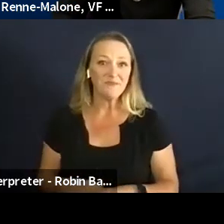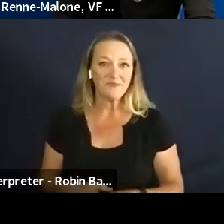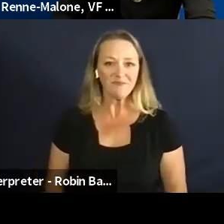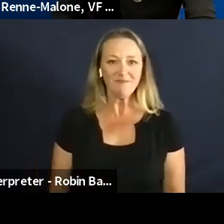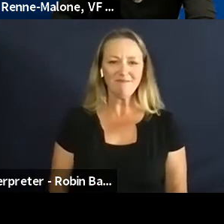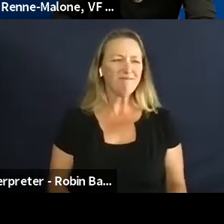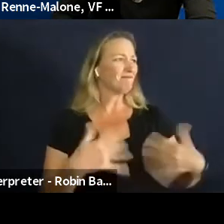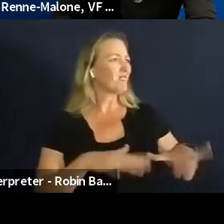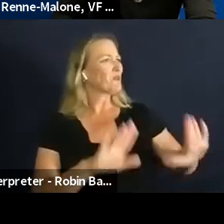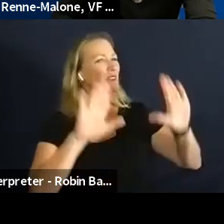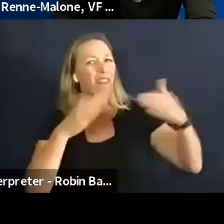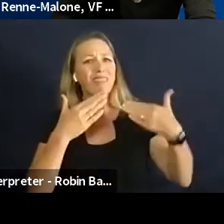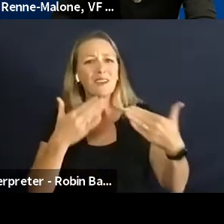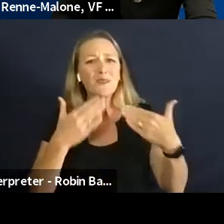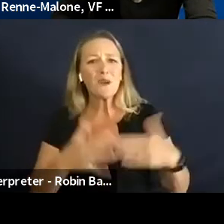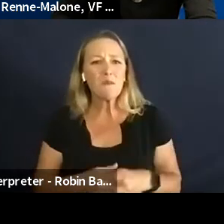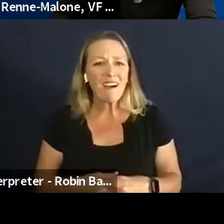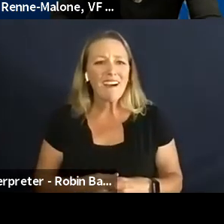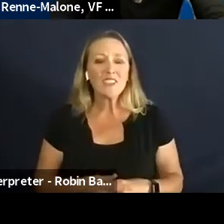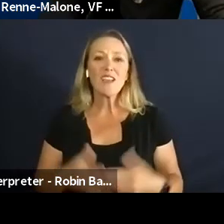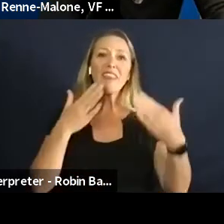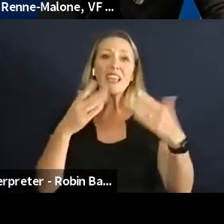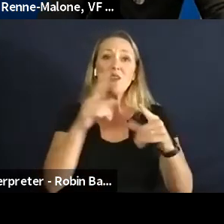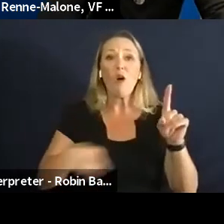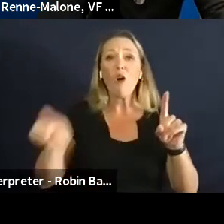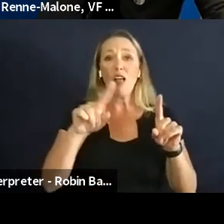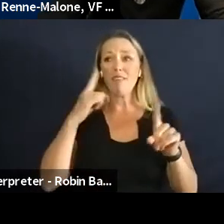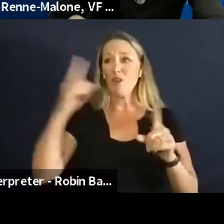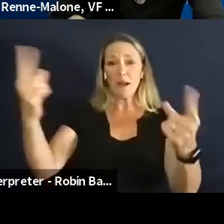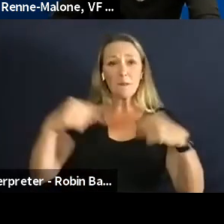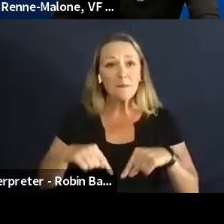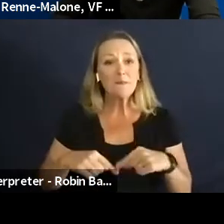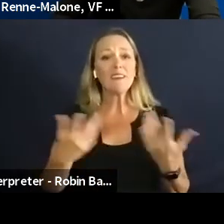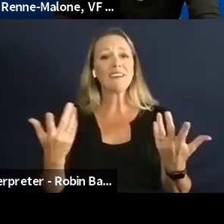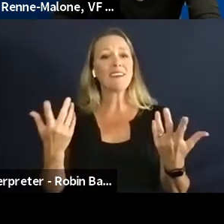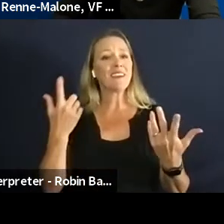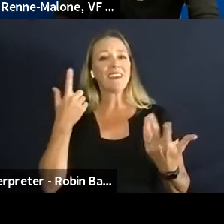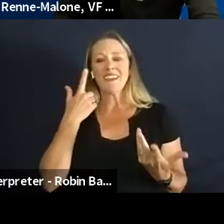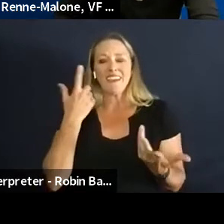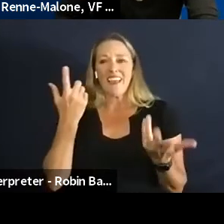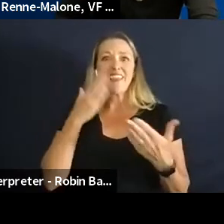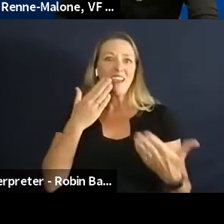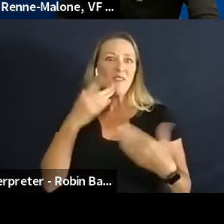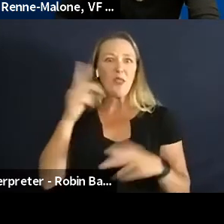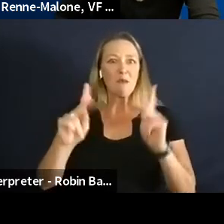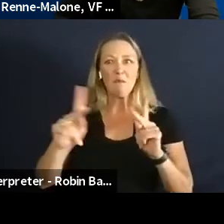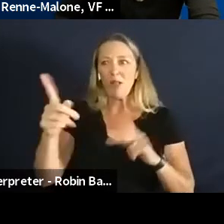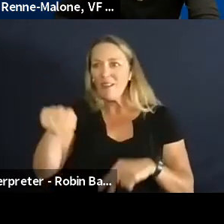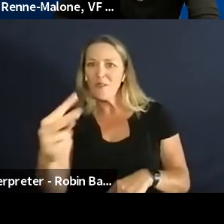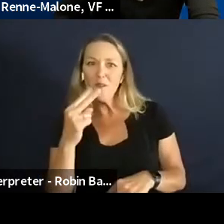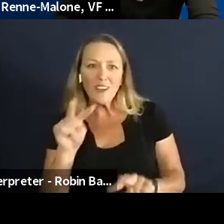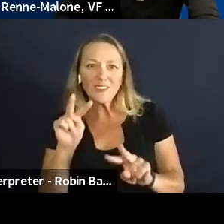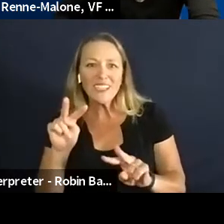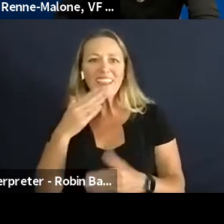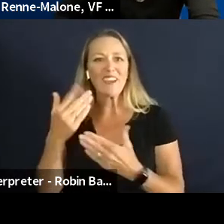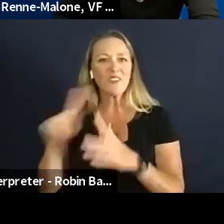Wonderful. Thank you so much Nicole and thank you all for being here and to the people out there. Thank you for